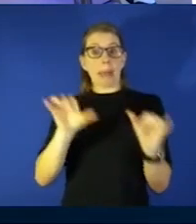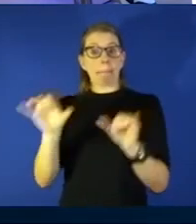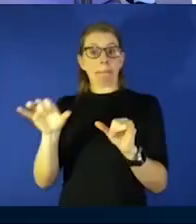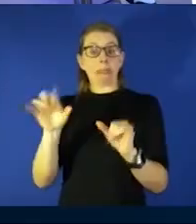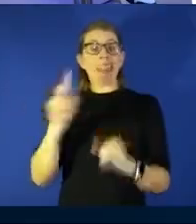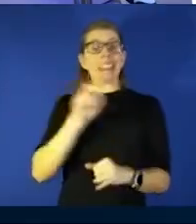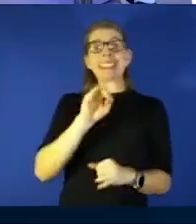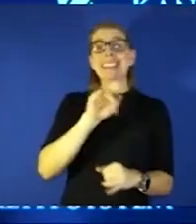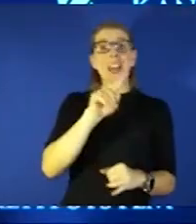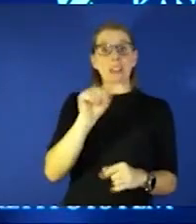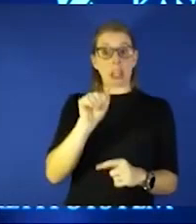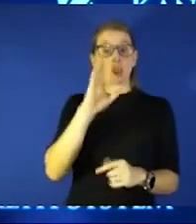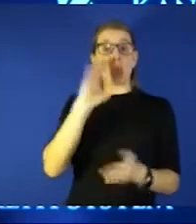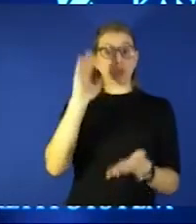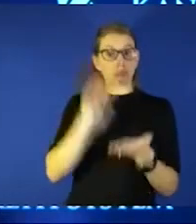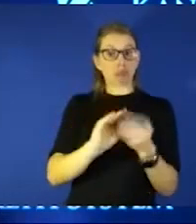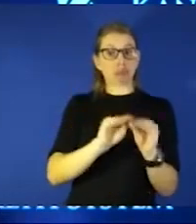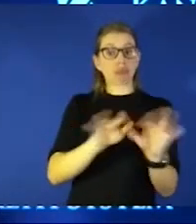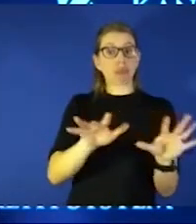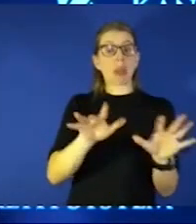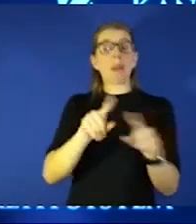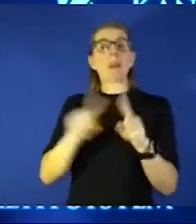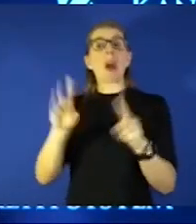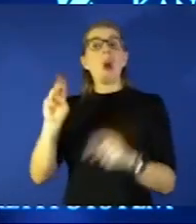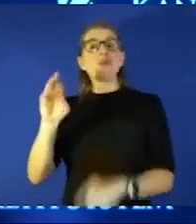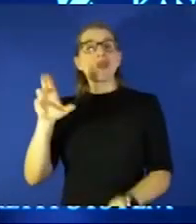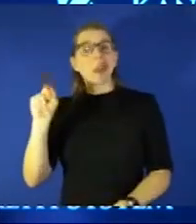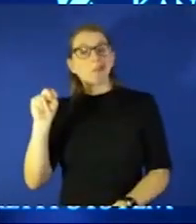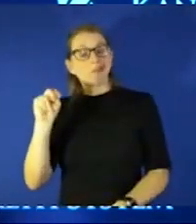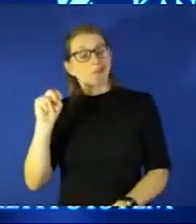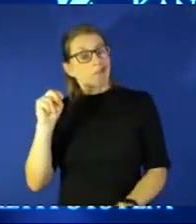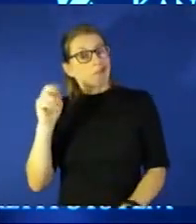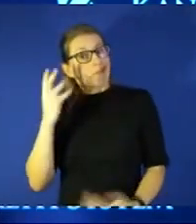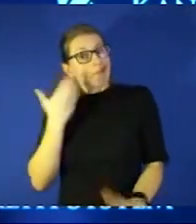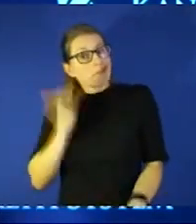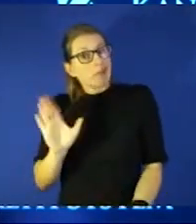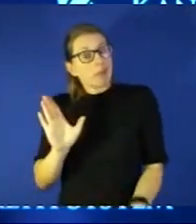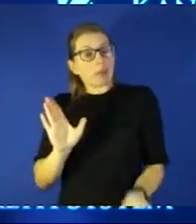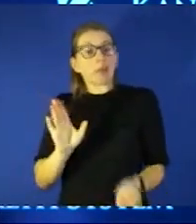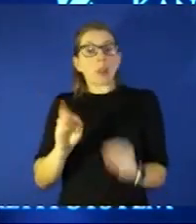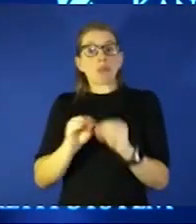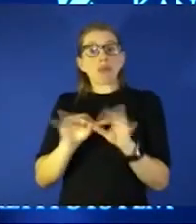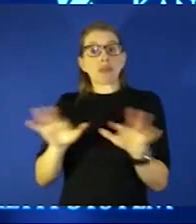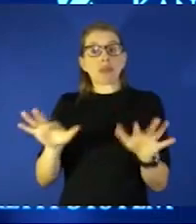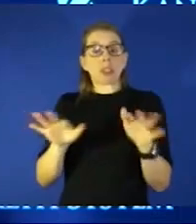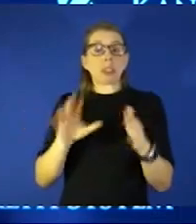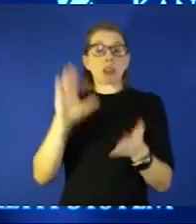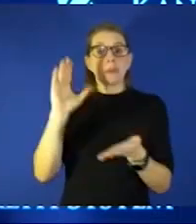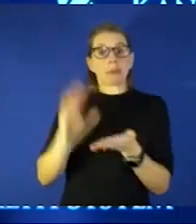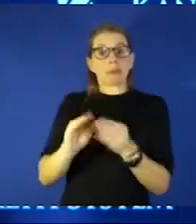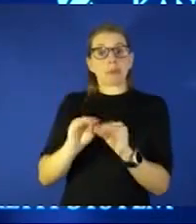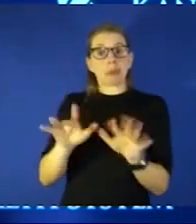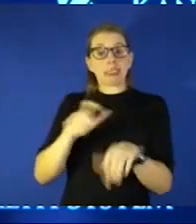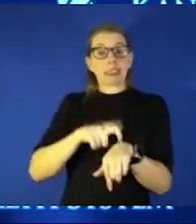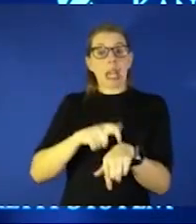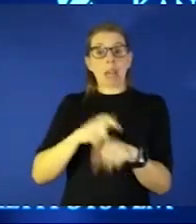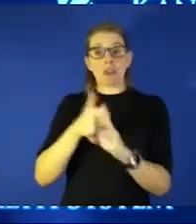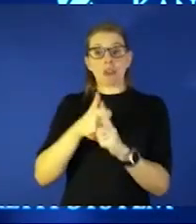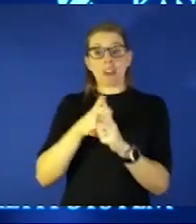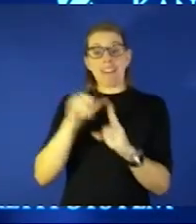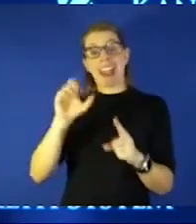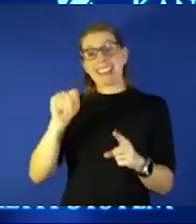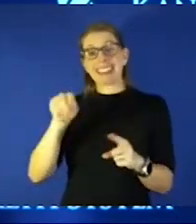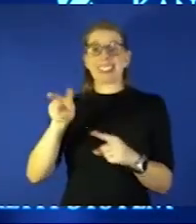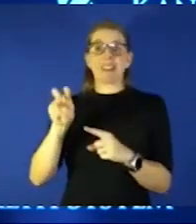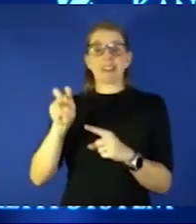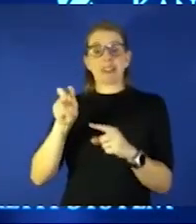if that's true with the omicron variant yeah you are less likely to shed and the setting period is lower and the amount of time you are actively excreting virus